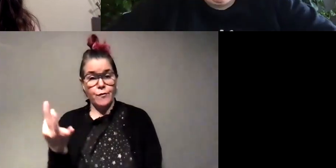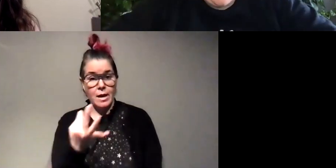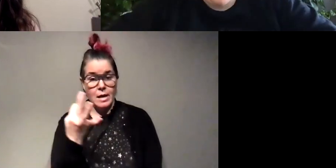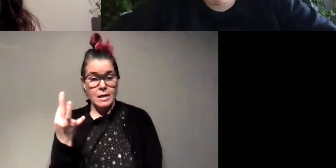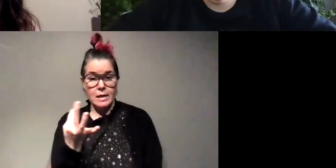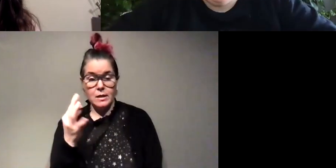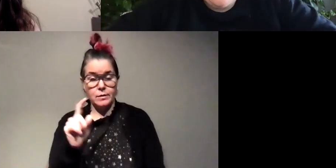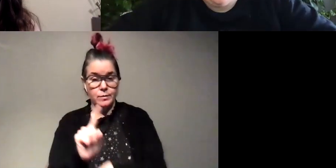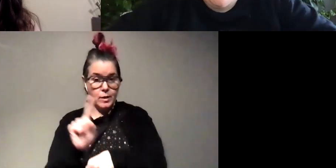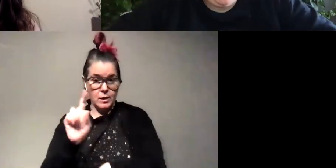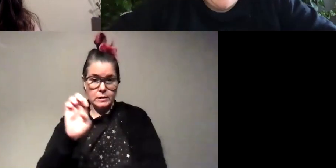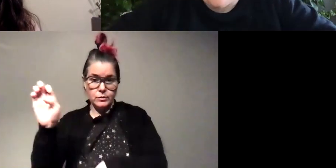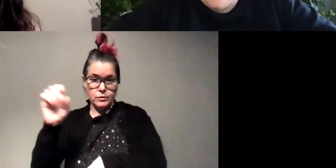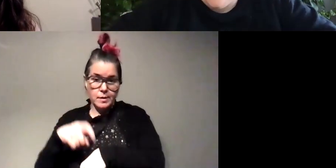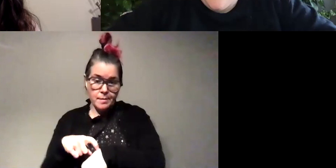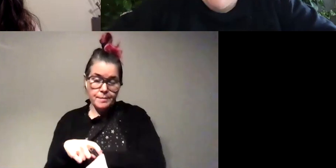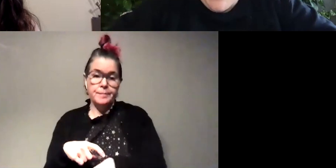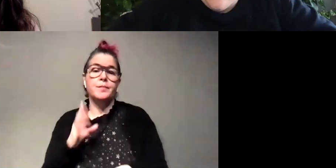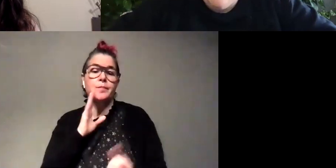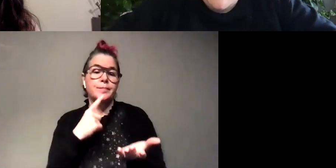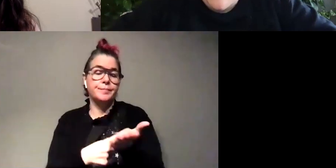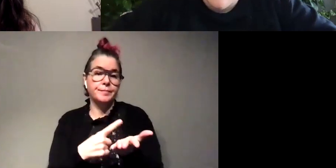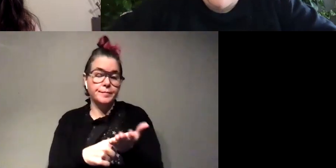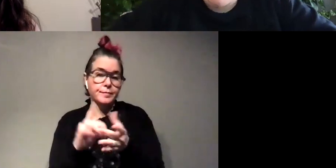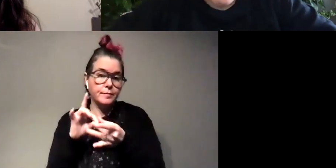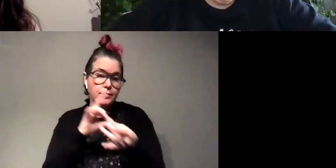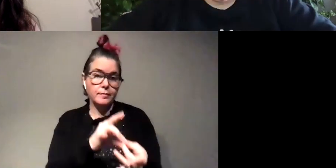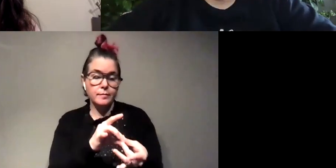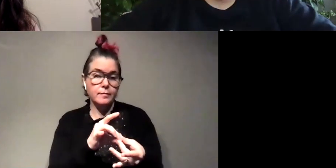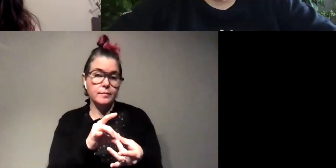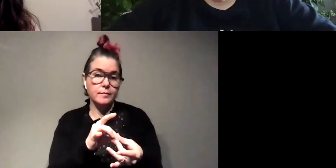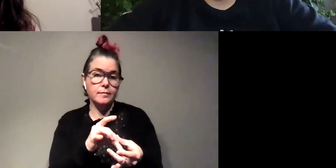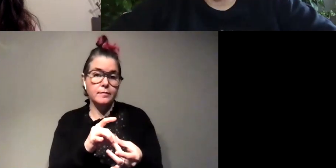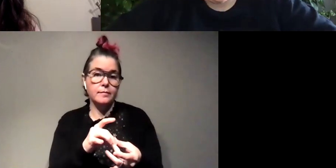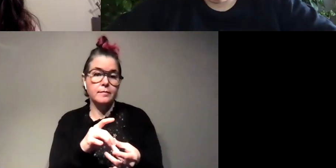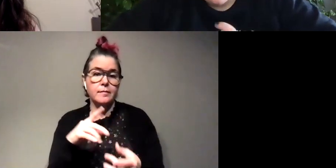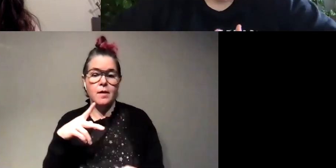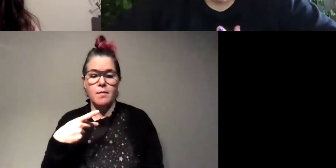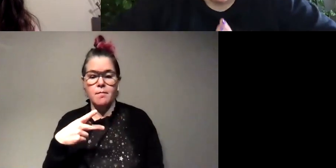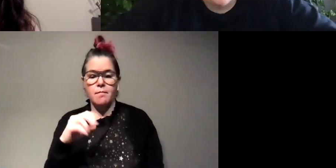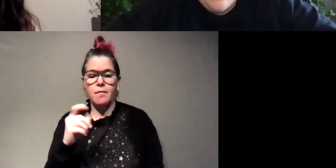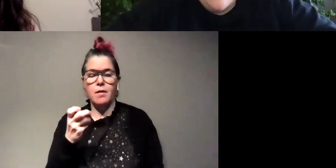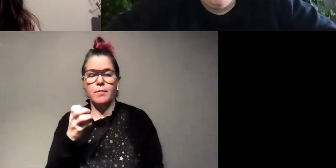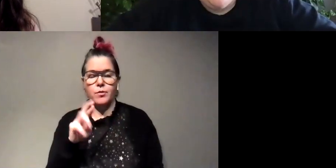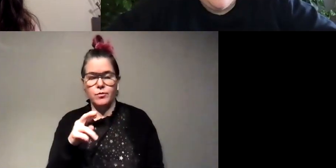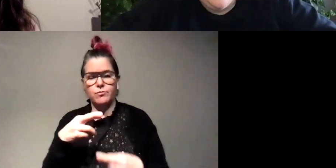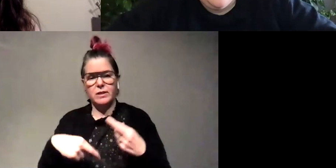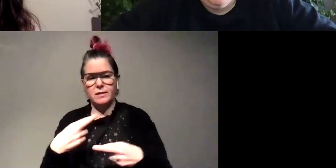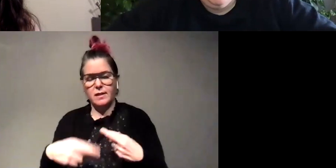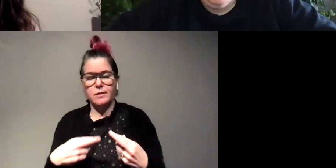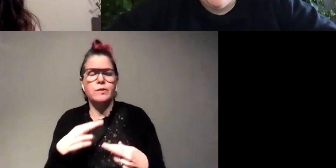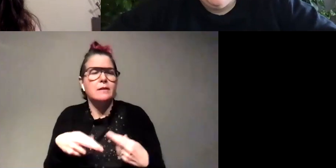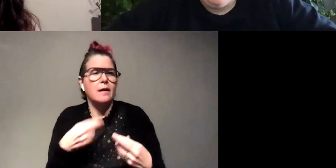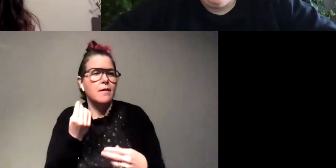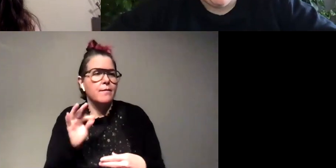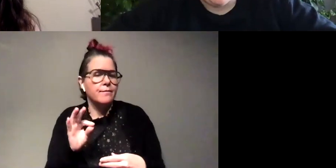at 1 p.m we are going to be talking about uh polymer recycling so like recycling of uh